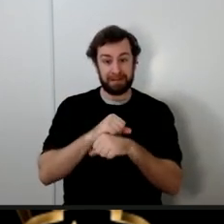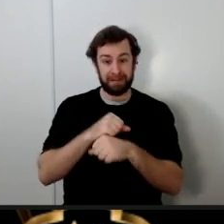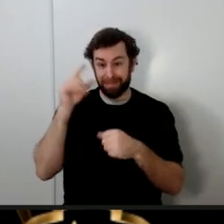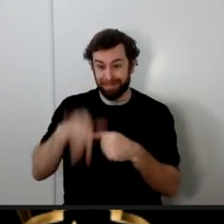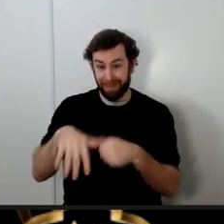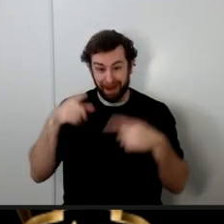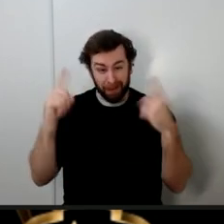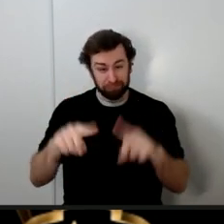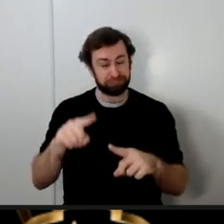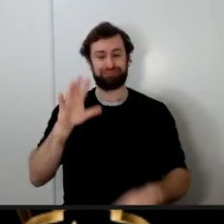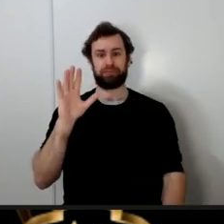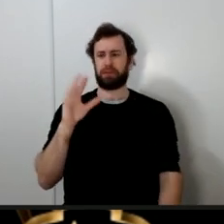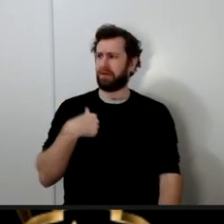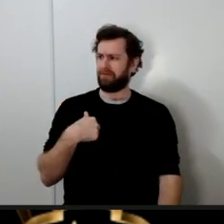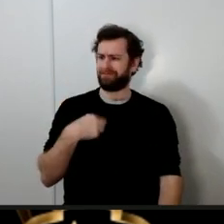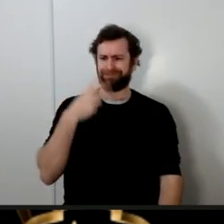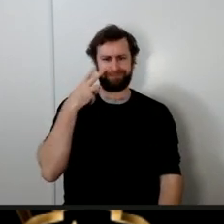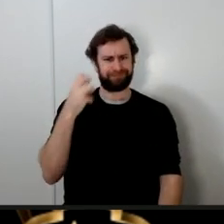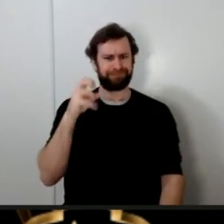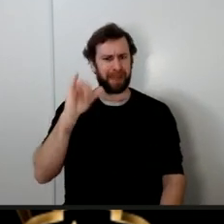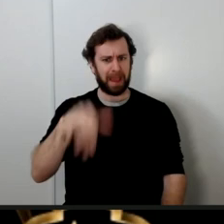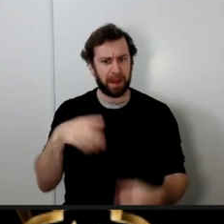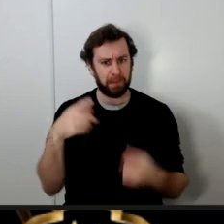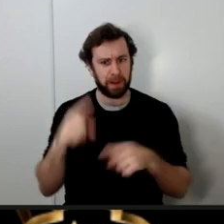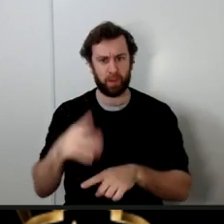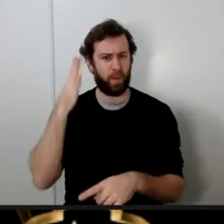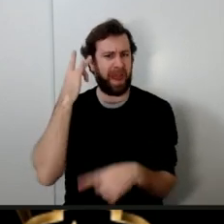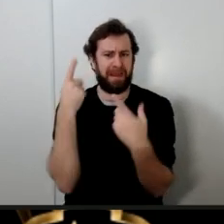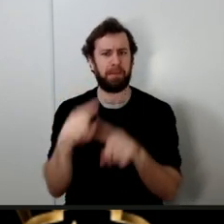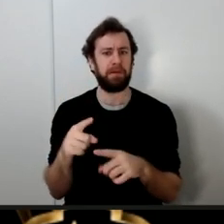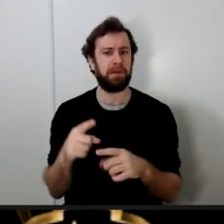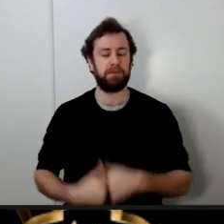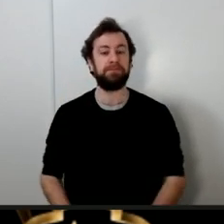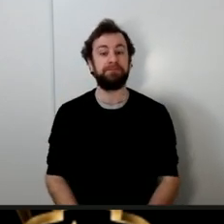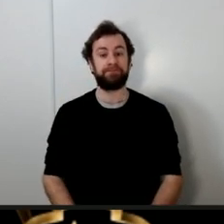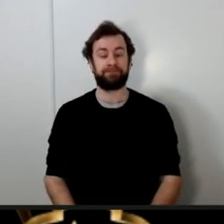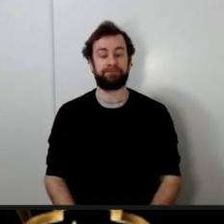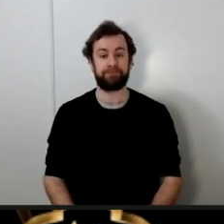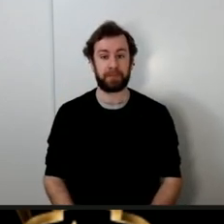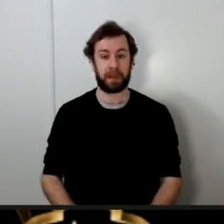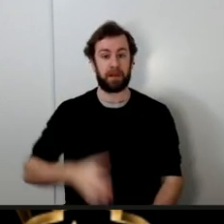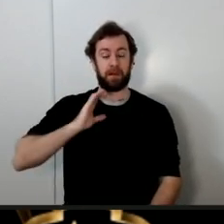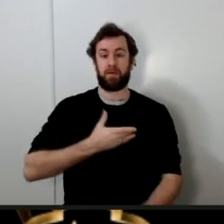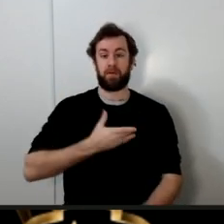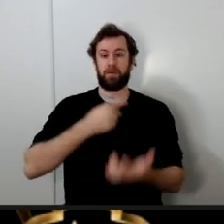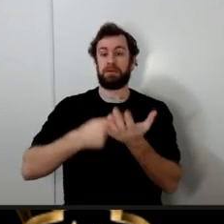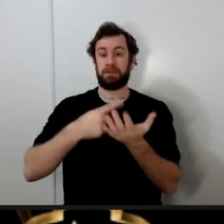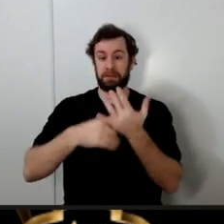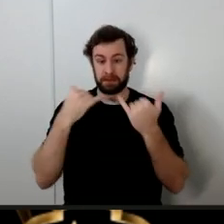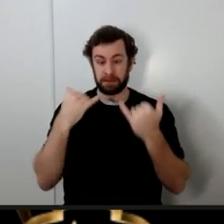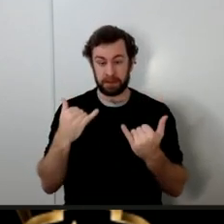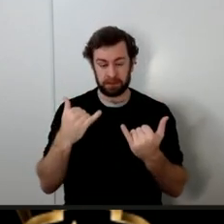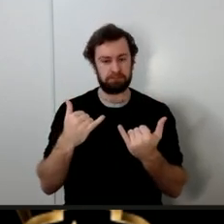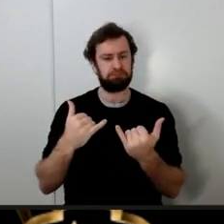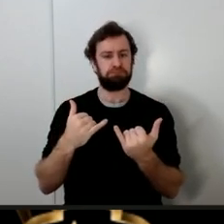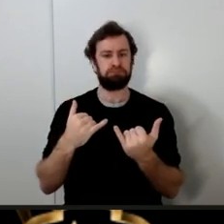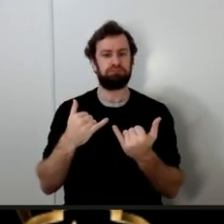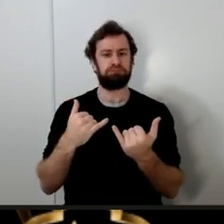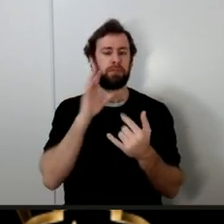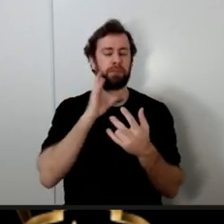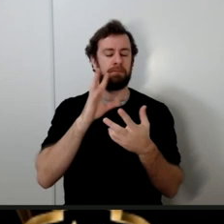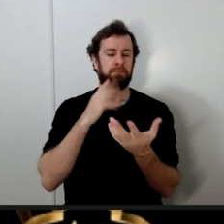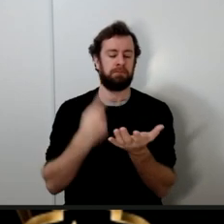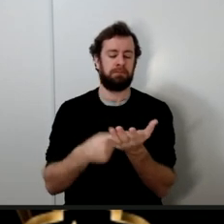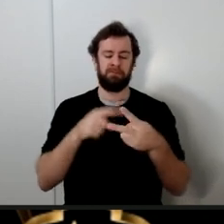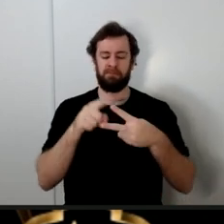logically even happen our discussion today will revolve around these two very important